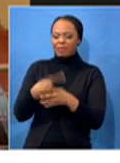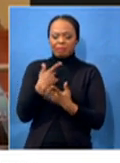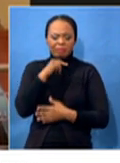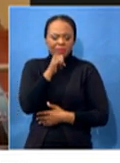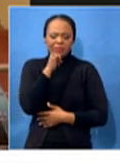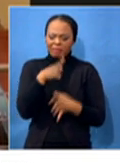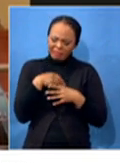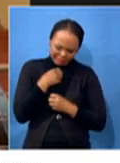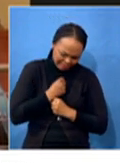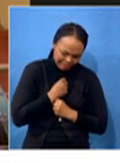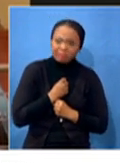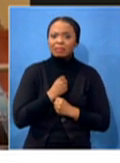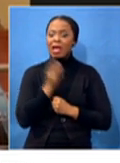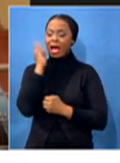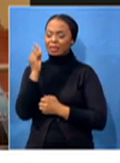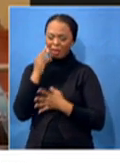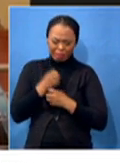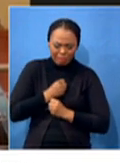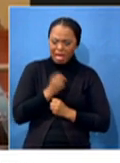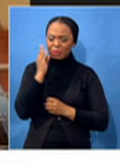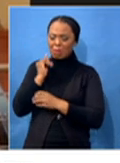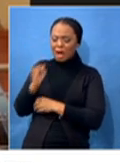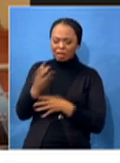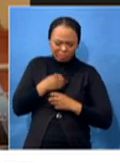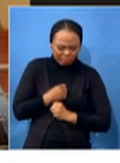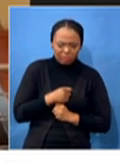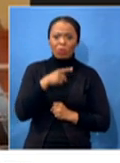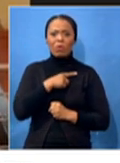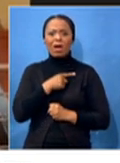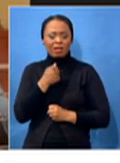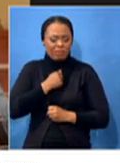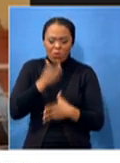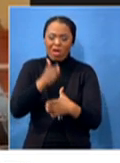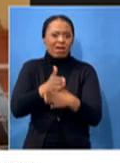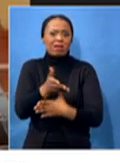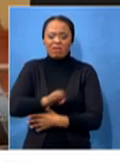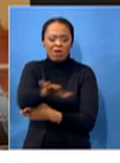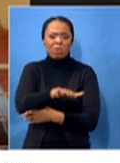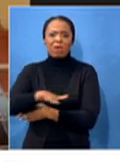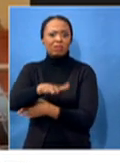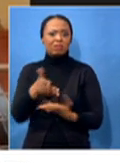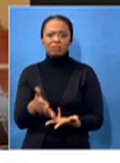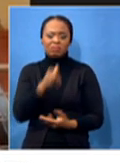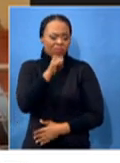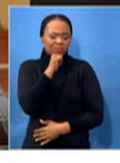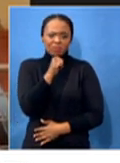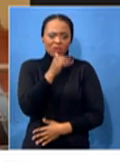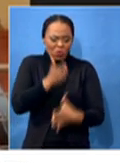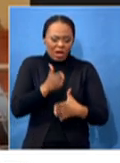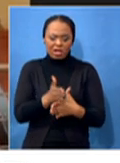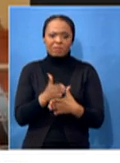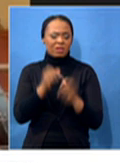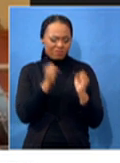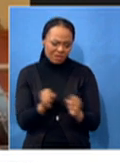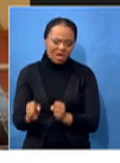is your work environment. And then for you to be able to stay here and work for a longer